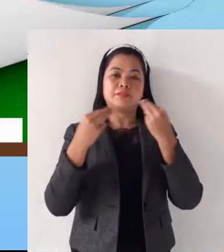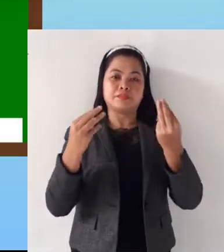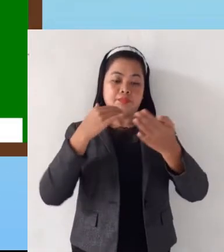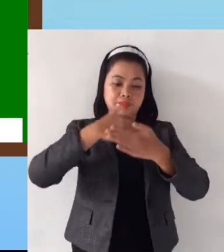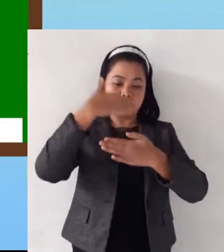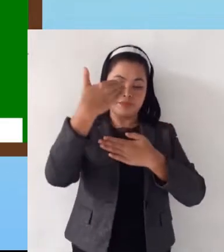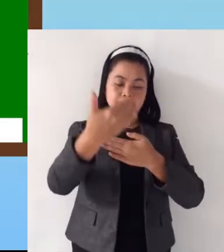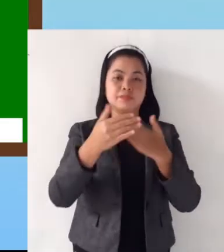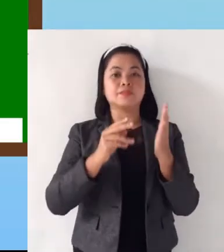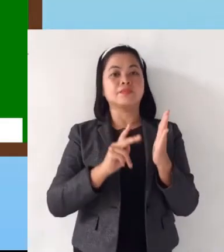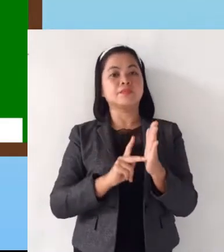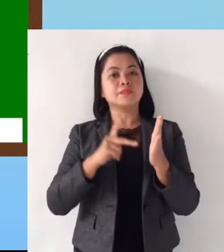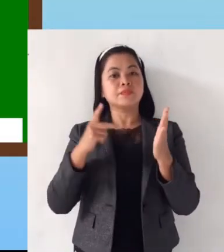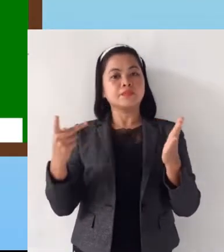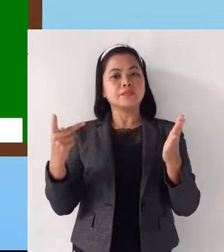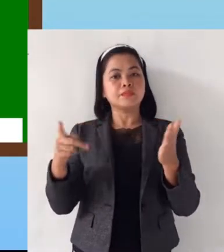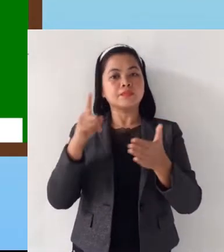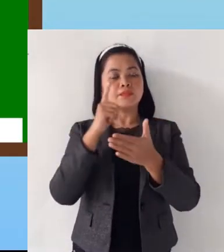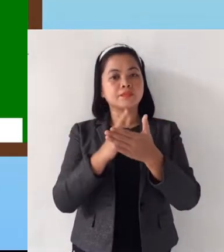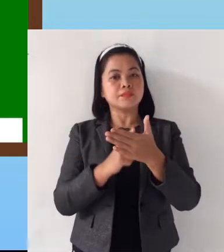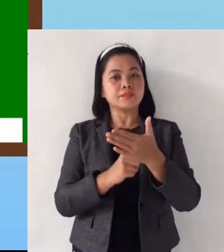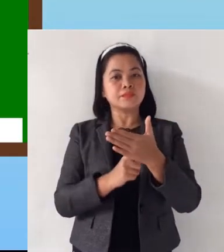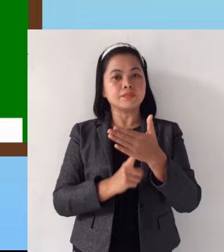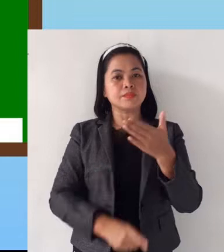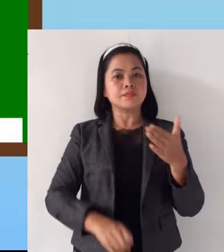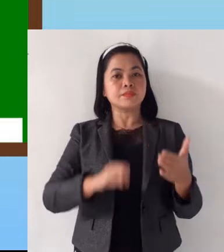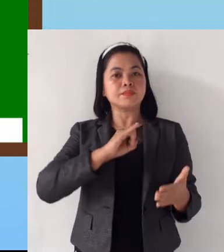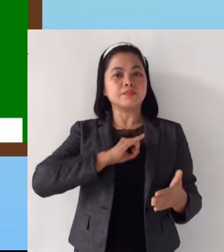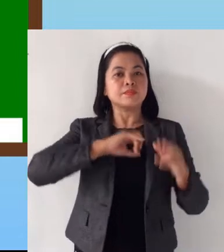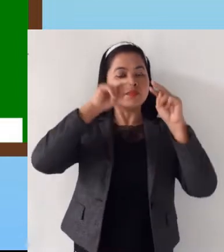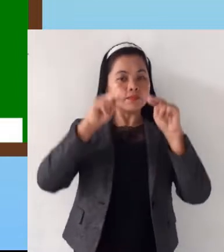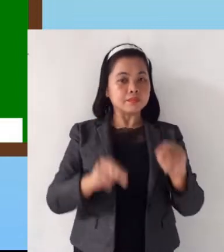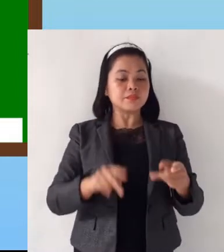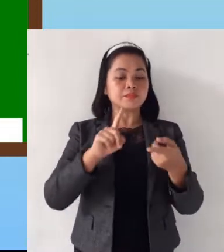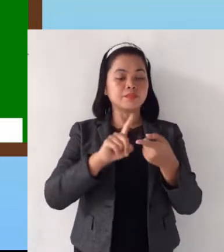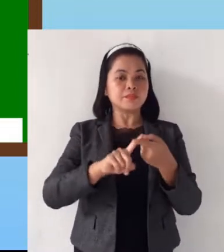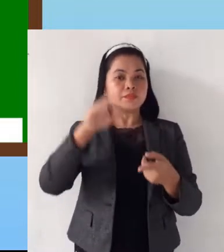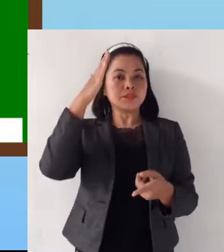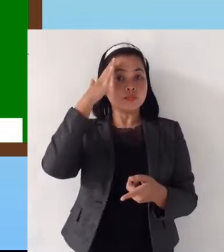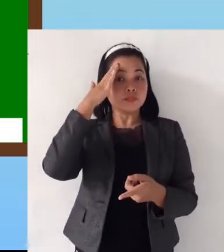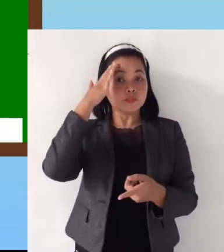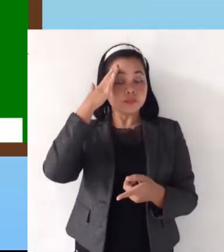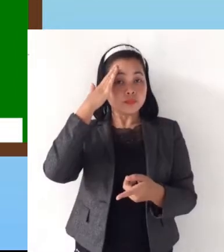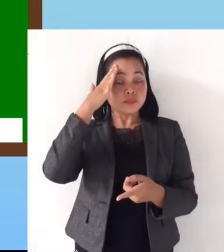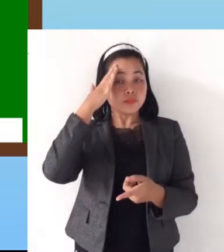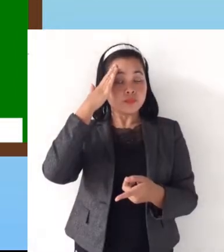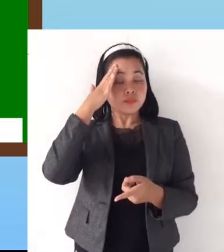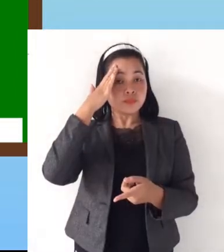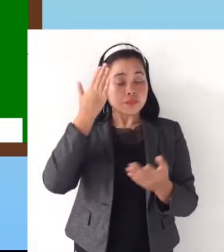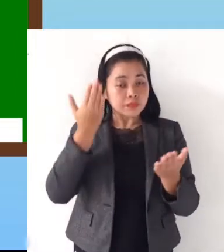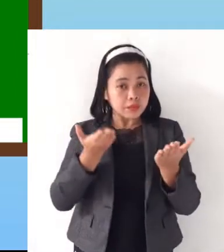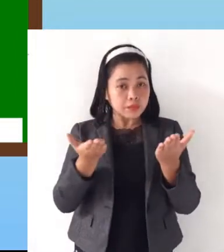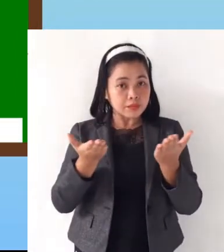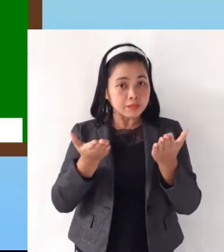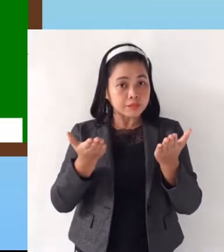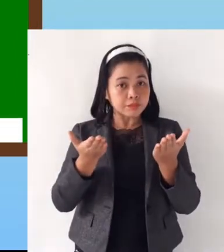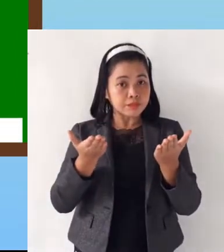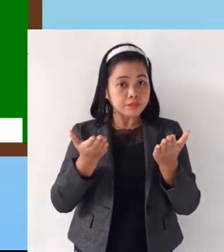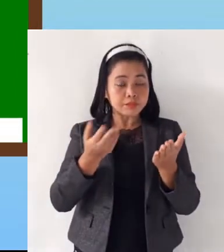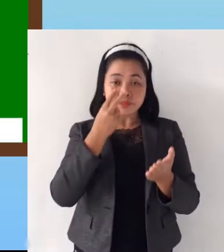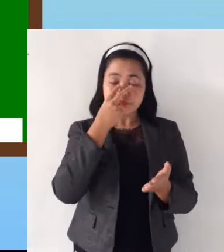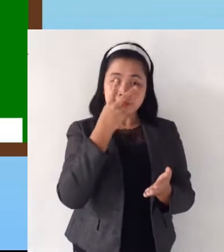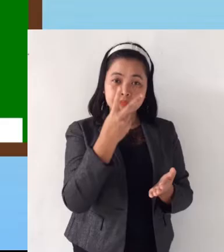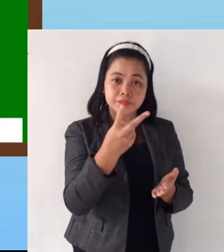page, what I need to know. On what I need to know, you can see